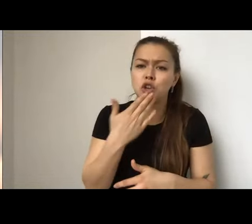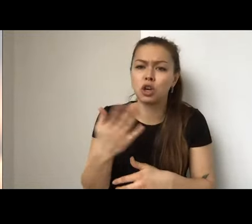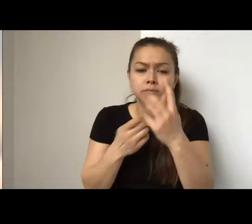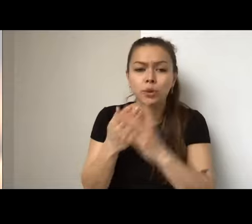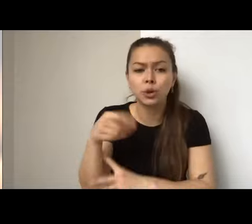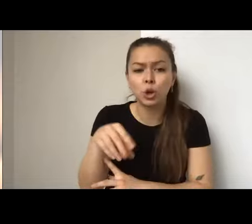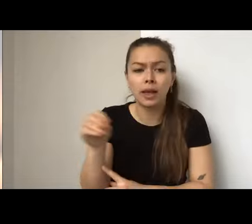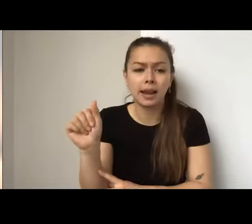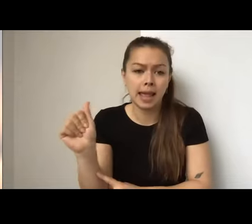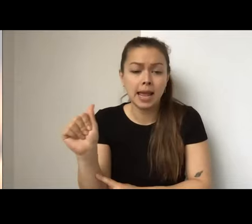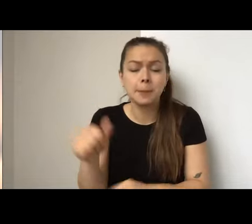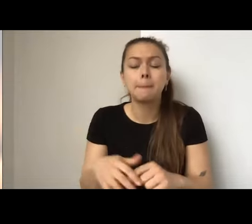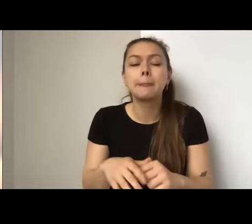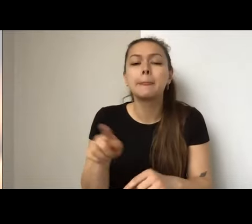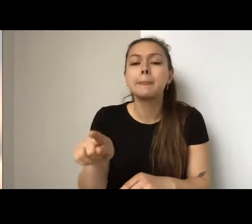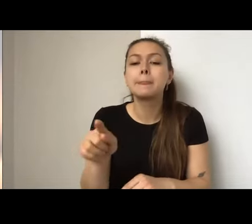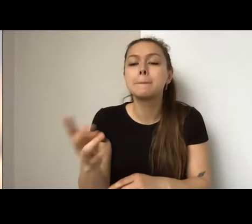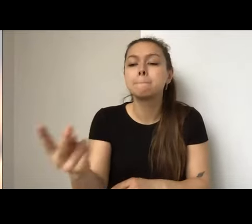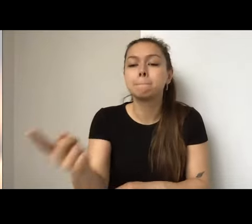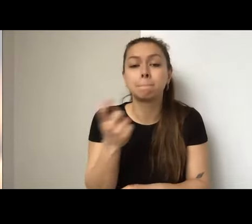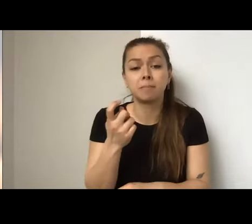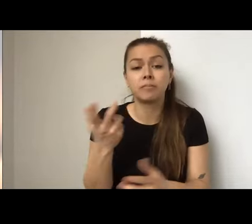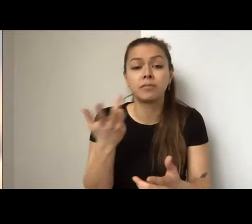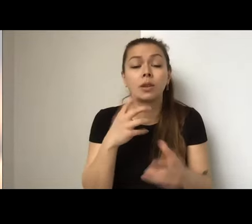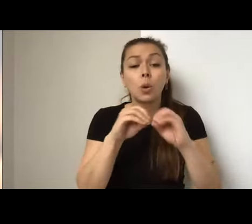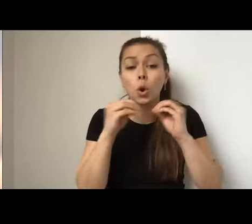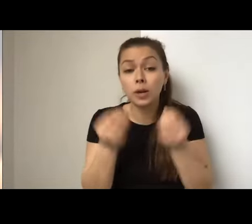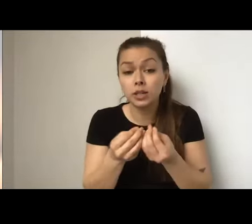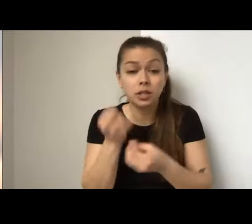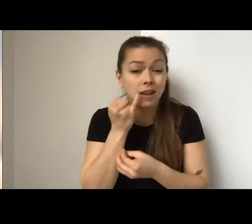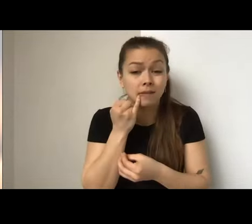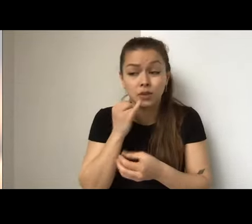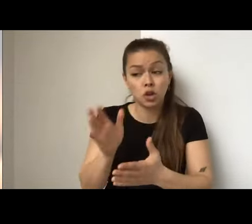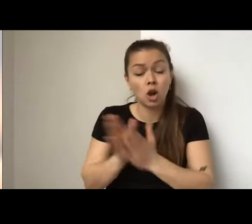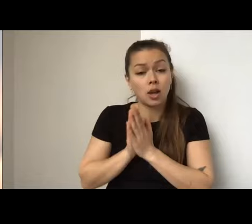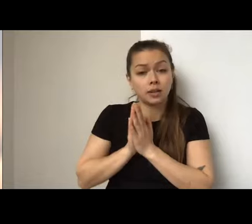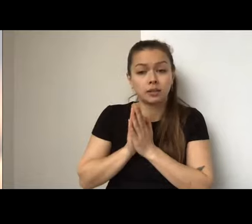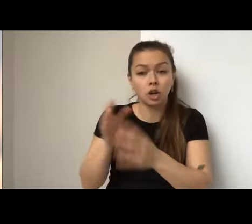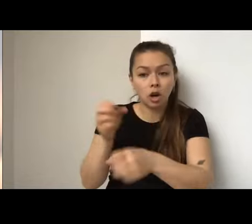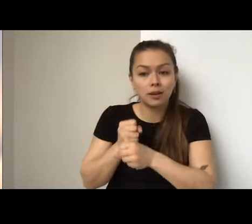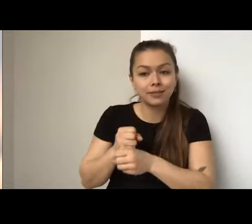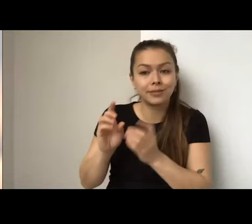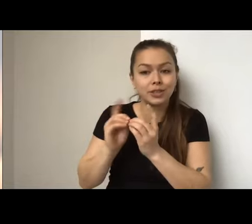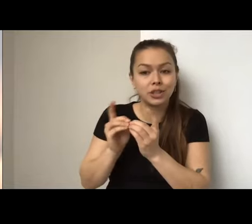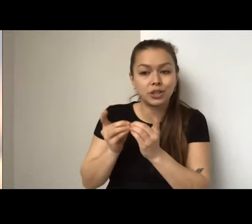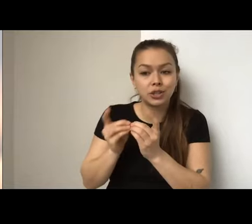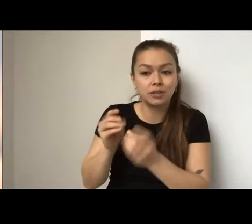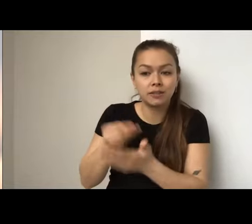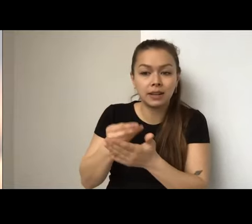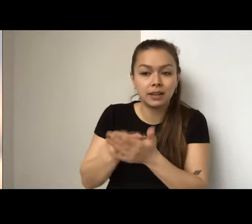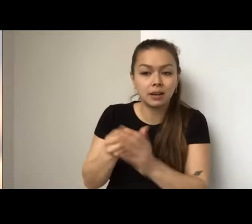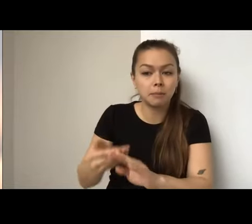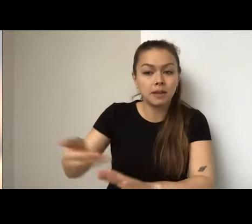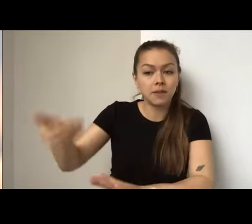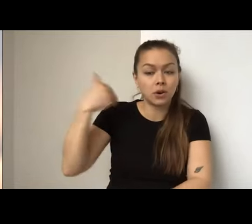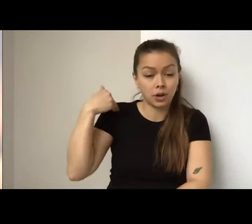organizations that have received digital solutions funding before. Um, if you go through the guidelines, you'll see that organizations are eligible